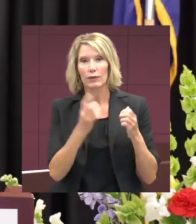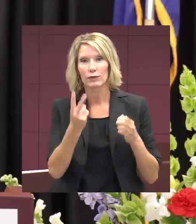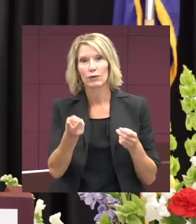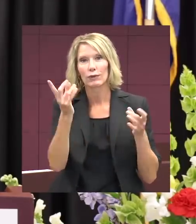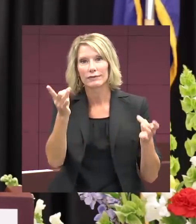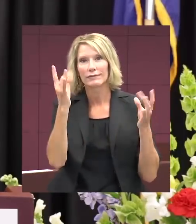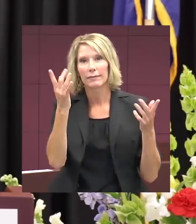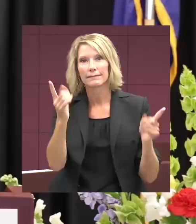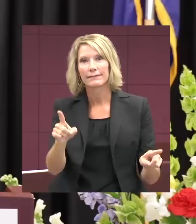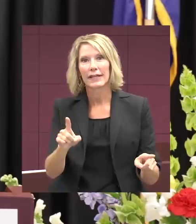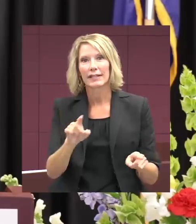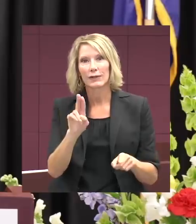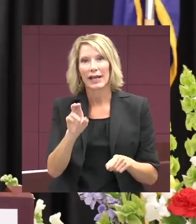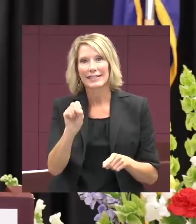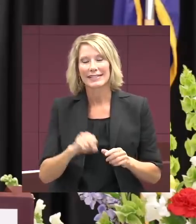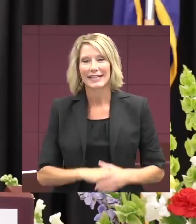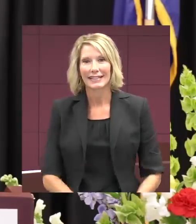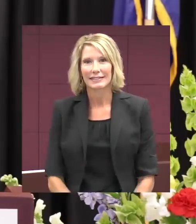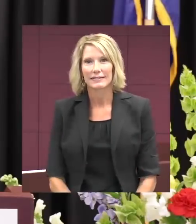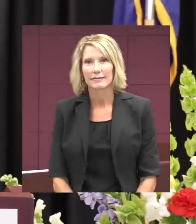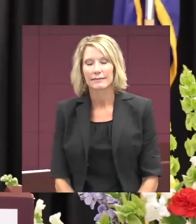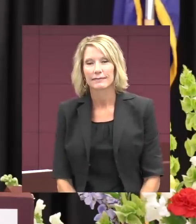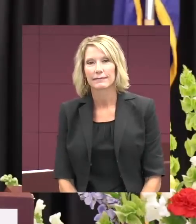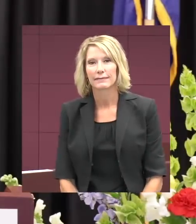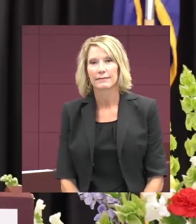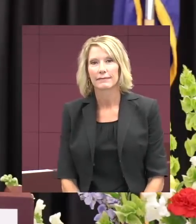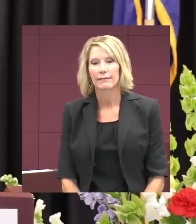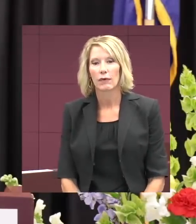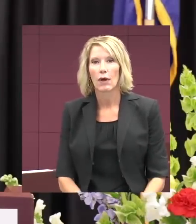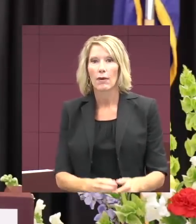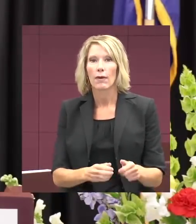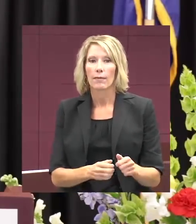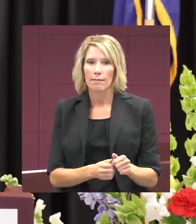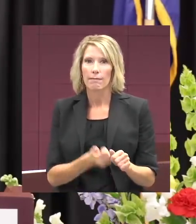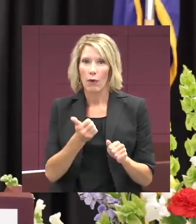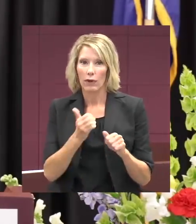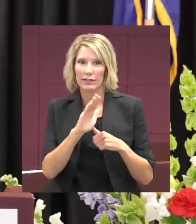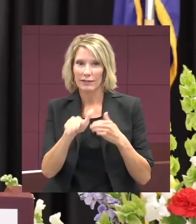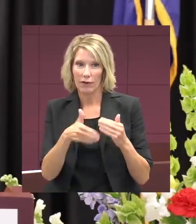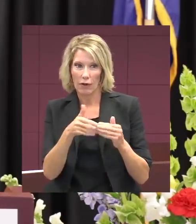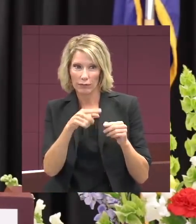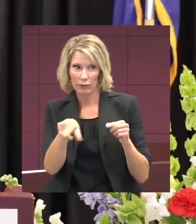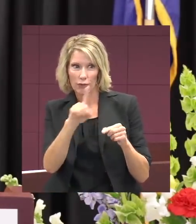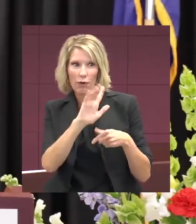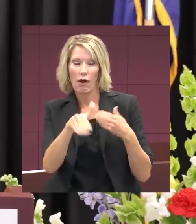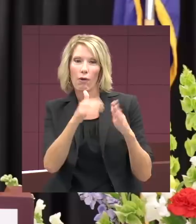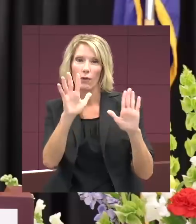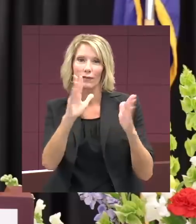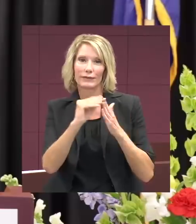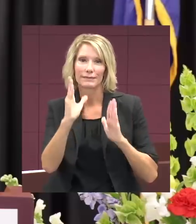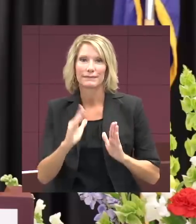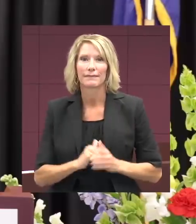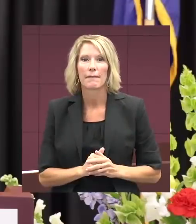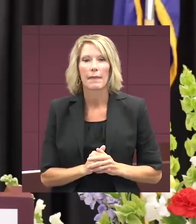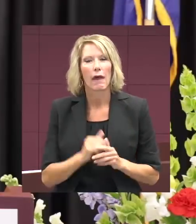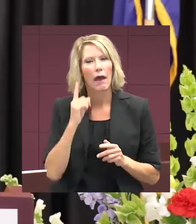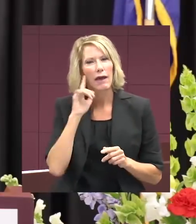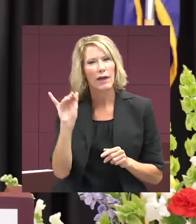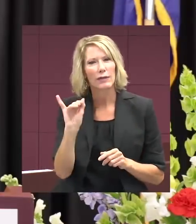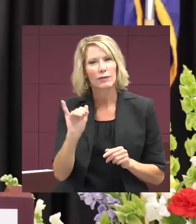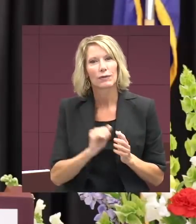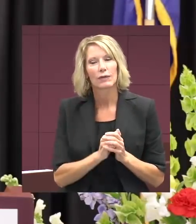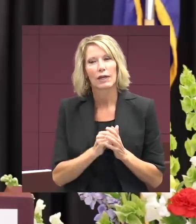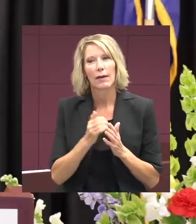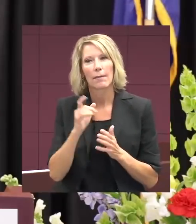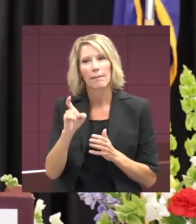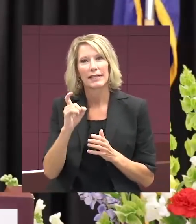extraordinary events in the United States. But most of all, you are wonderful. I also thought that there must